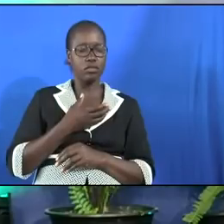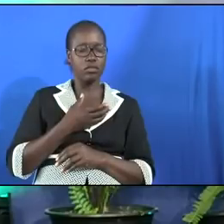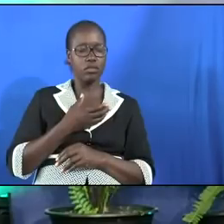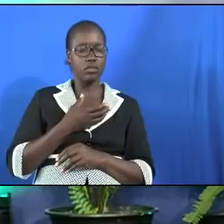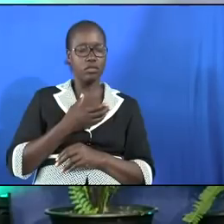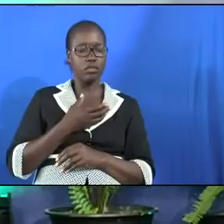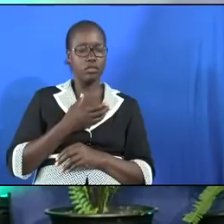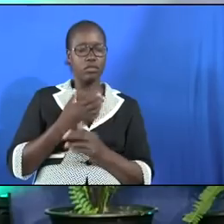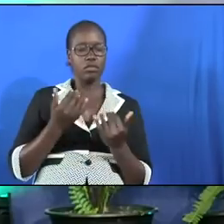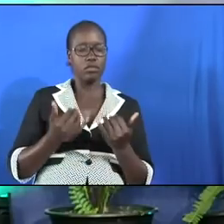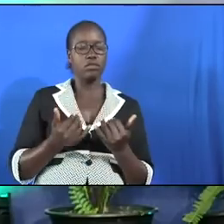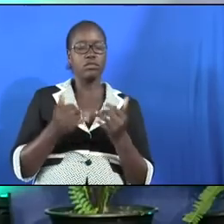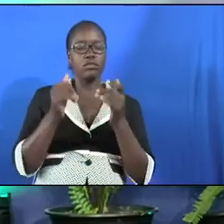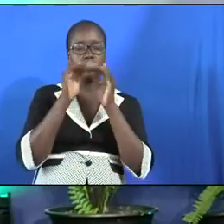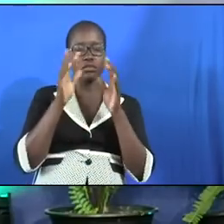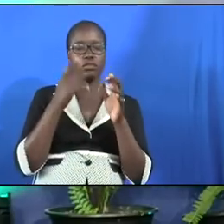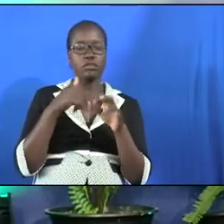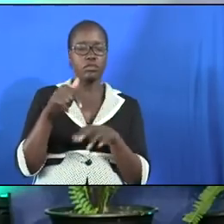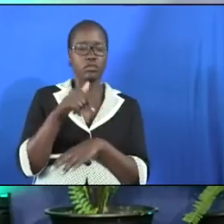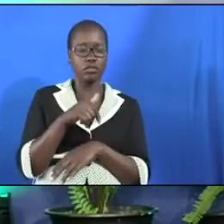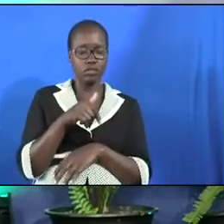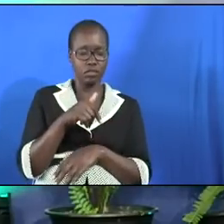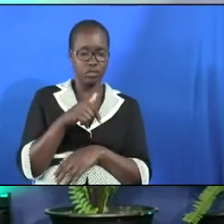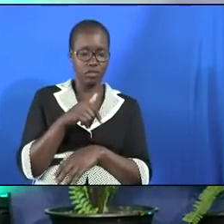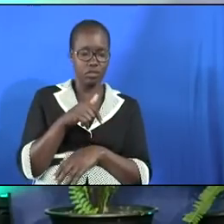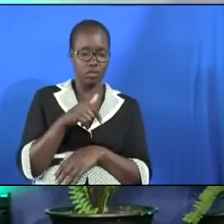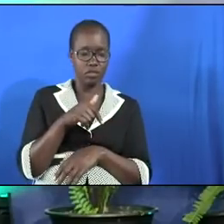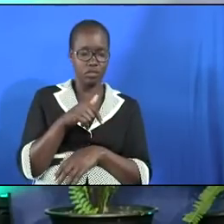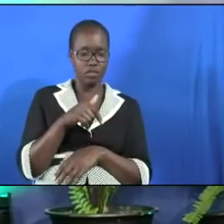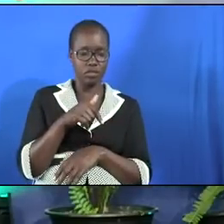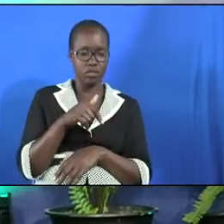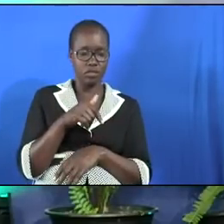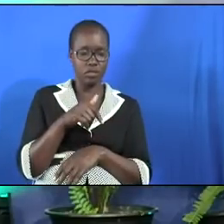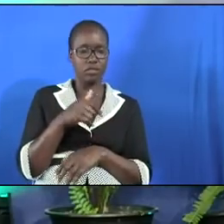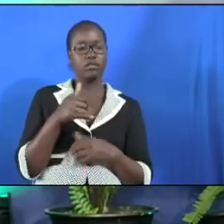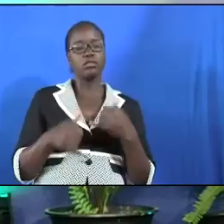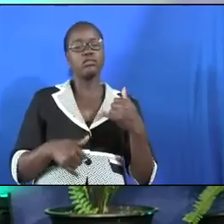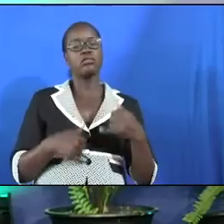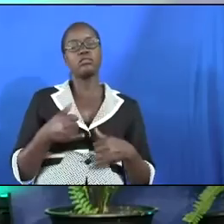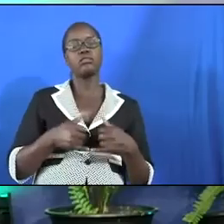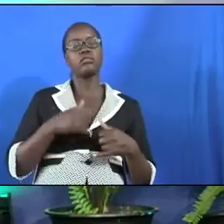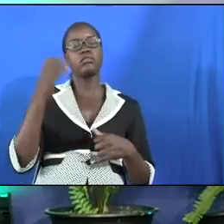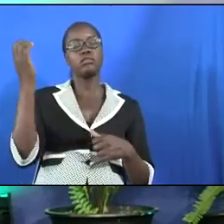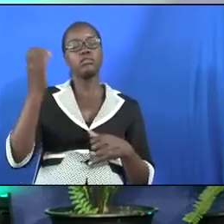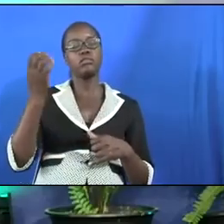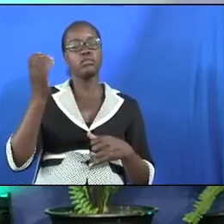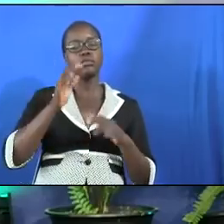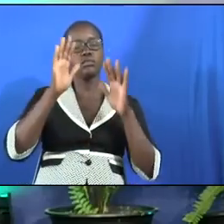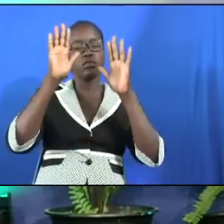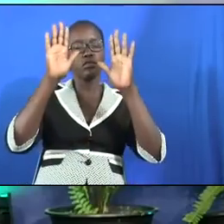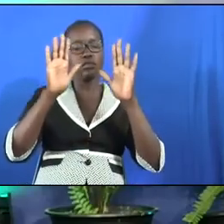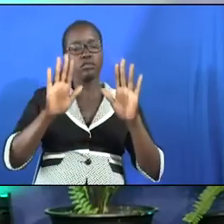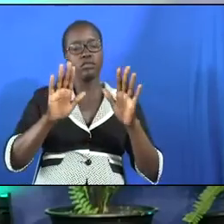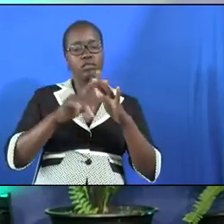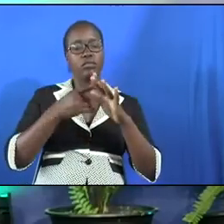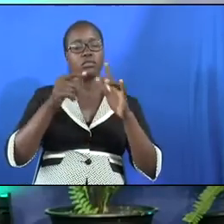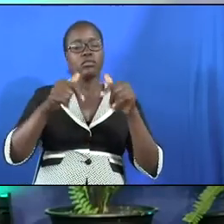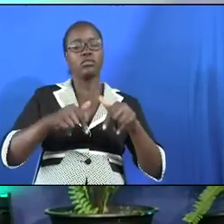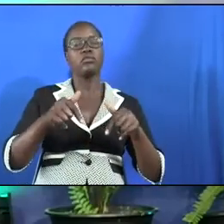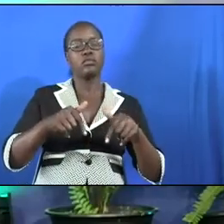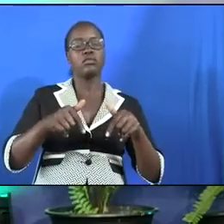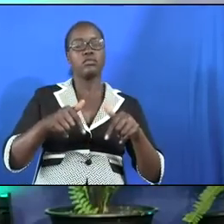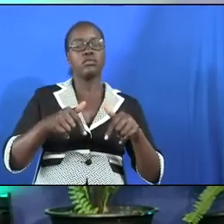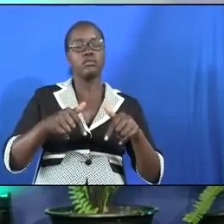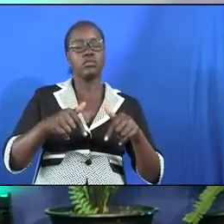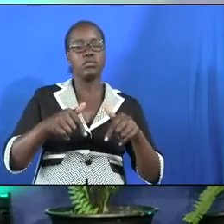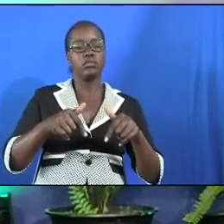now Lord may you bless us as we enjoy this evangelistic campaign that has started today